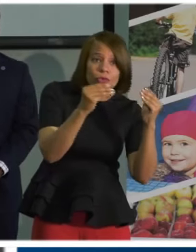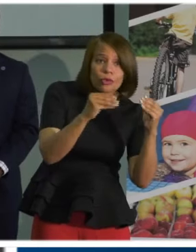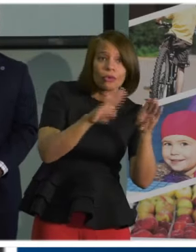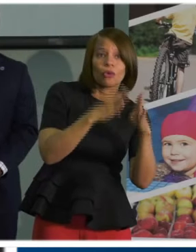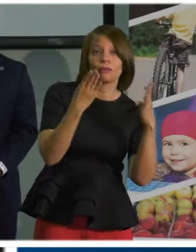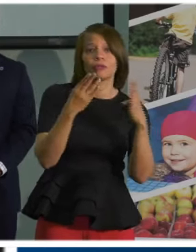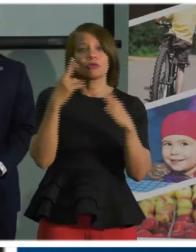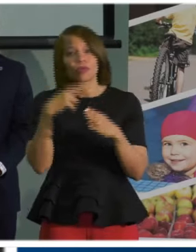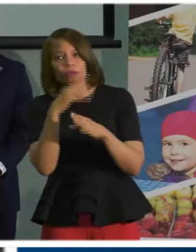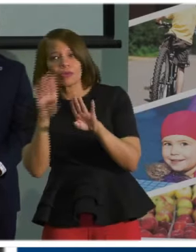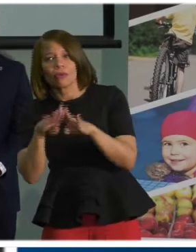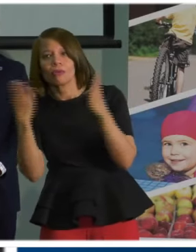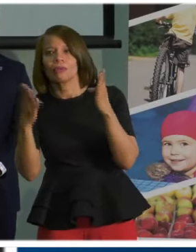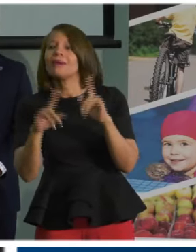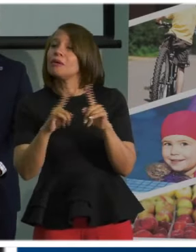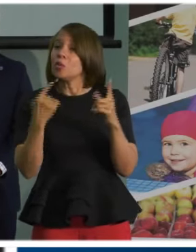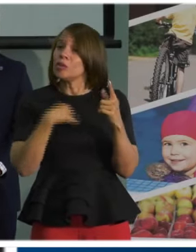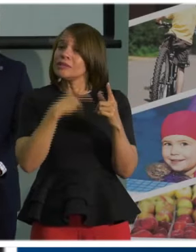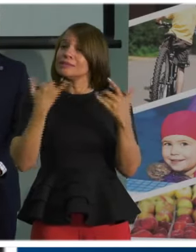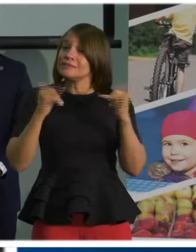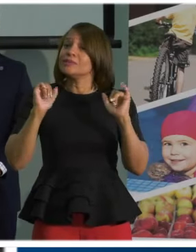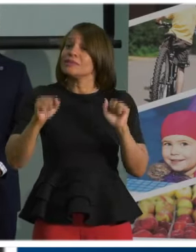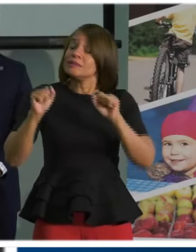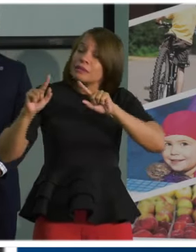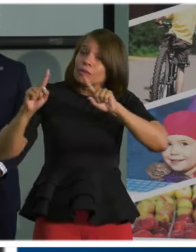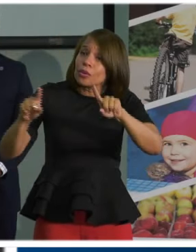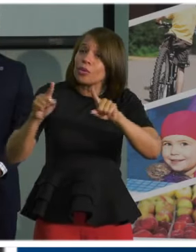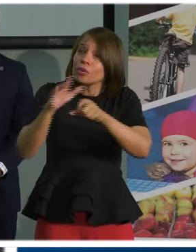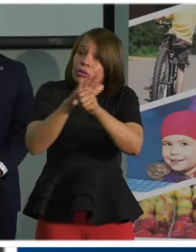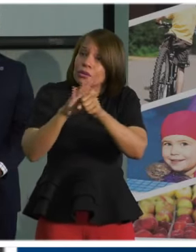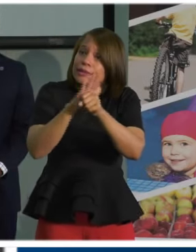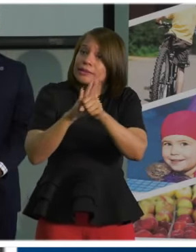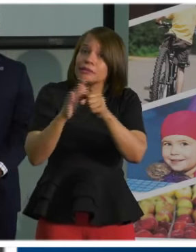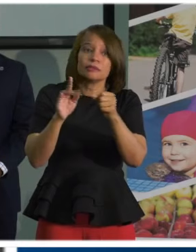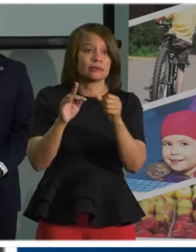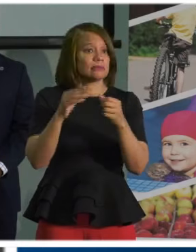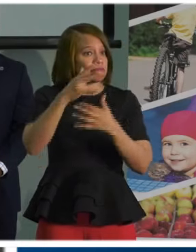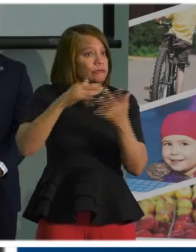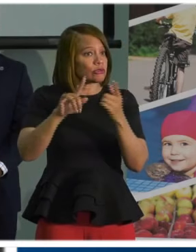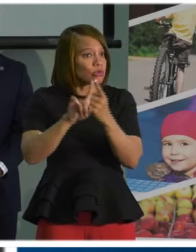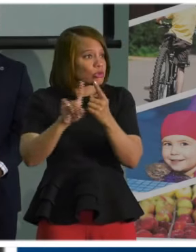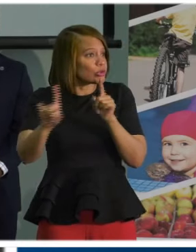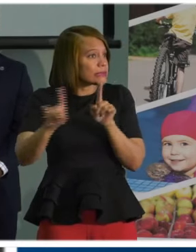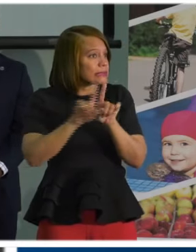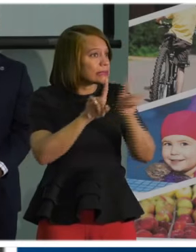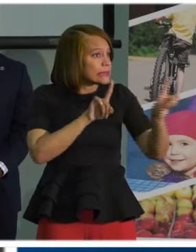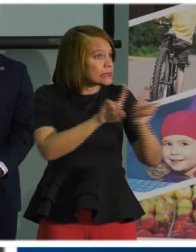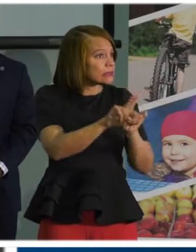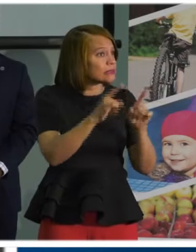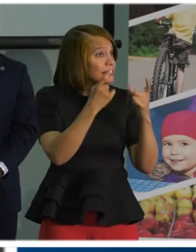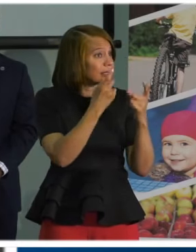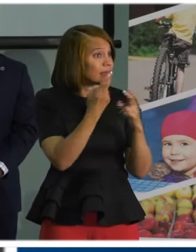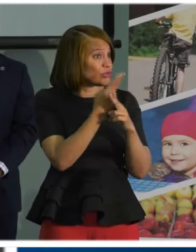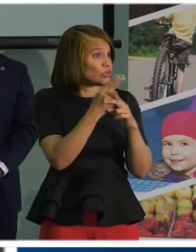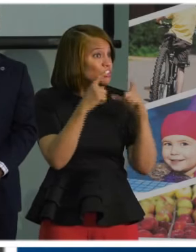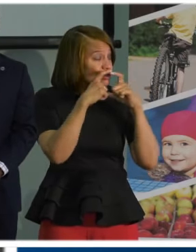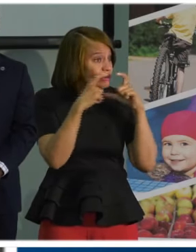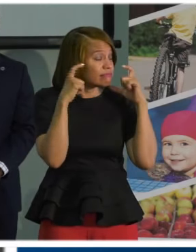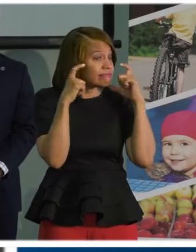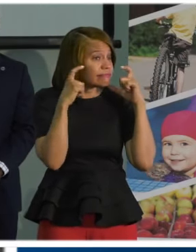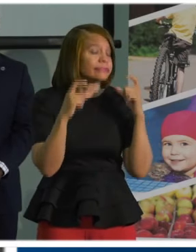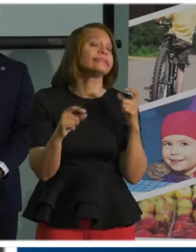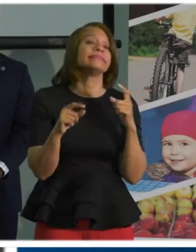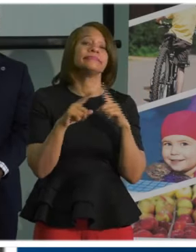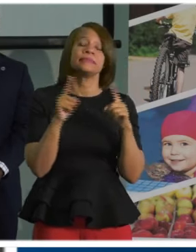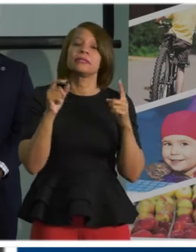are open, but we can still go to those locations and practice social distancing and use a face covering. But if you